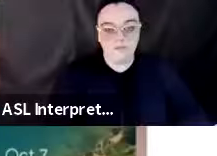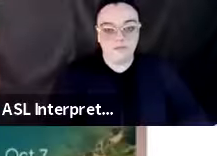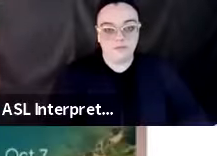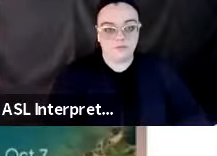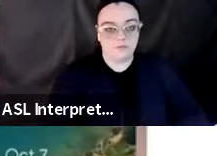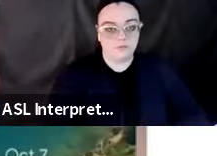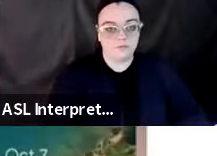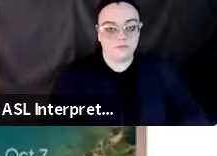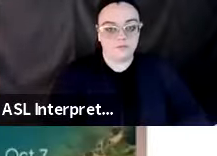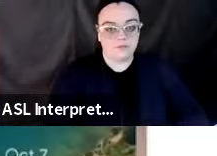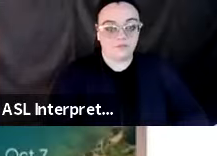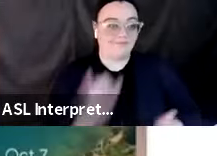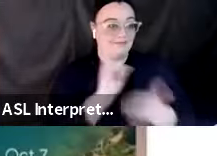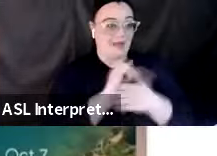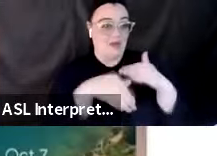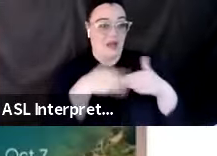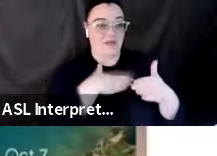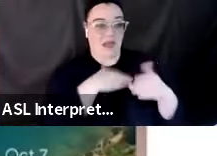That's all I have.